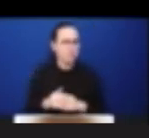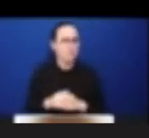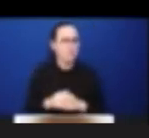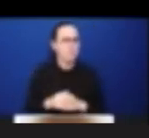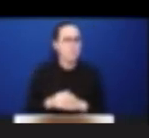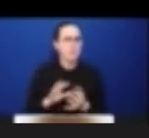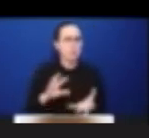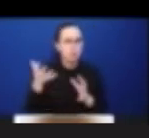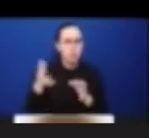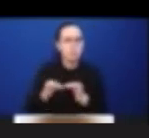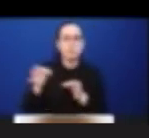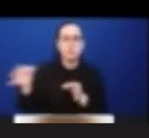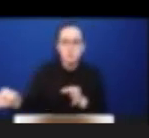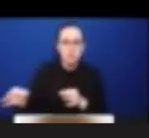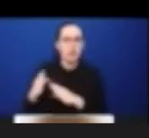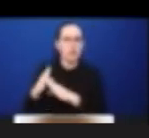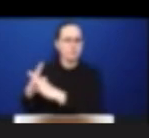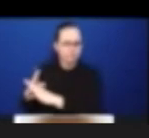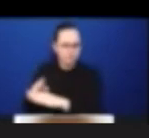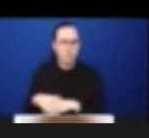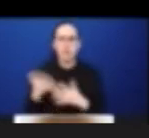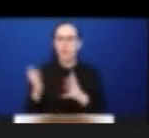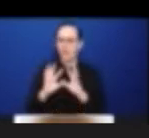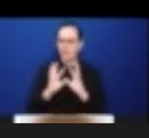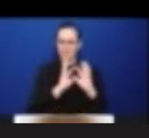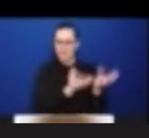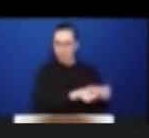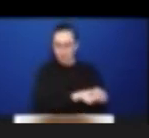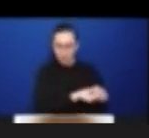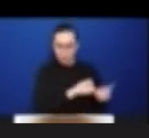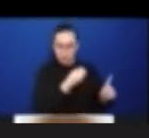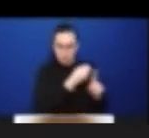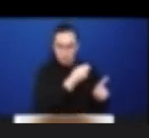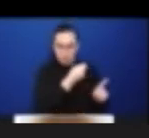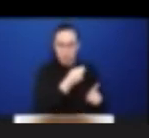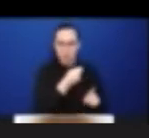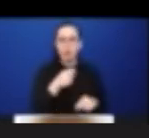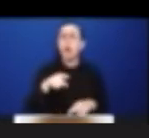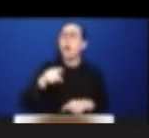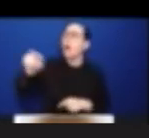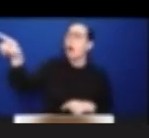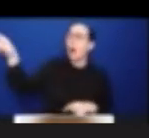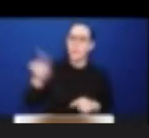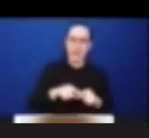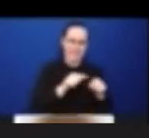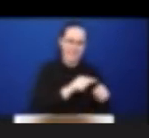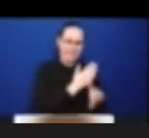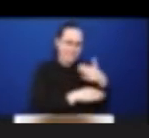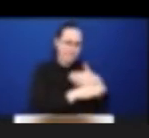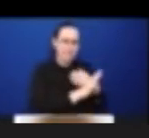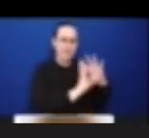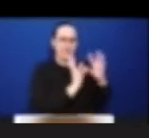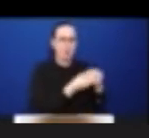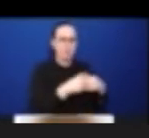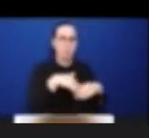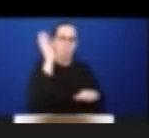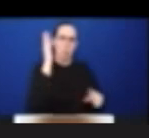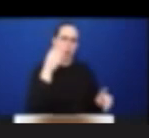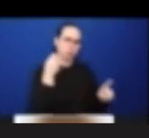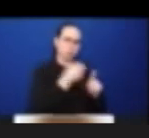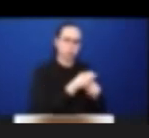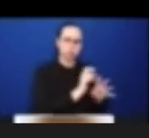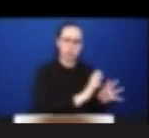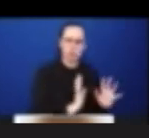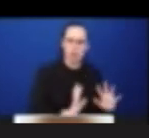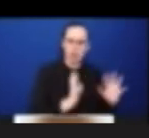population. To give you a brief, we found that service disruptions negatively impacted